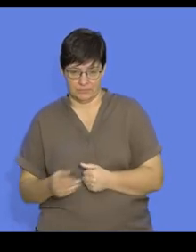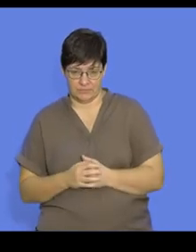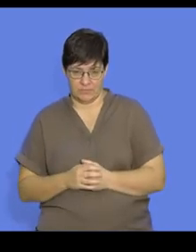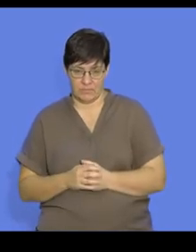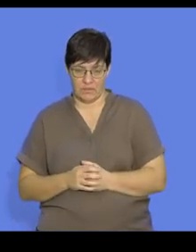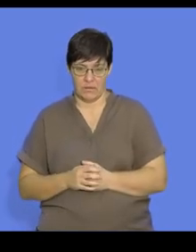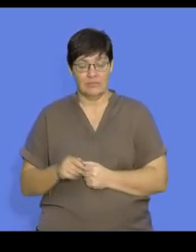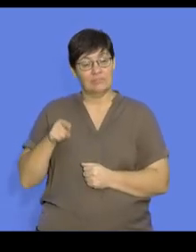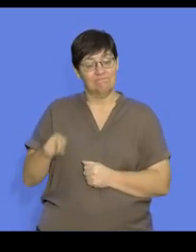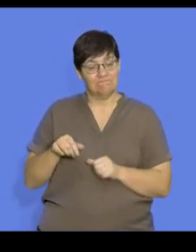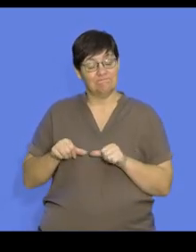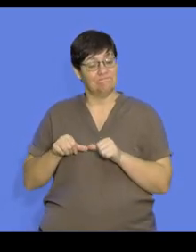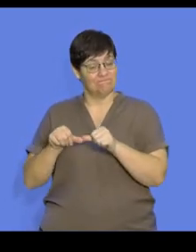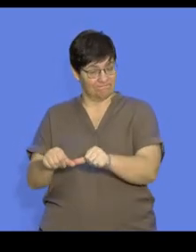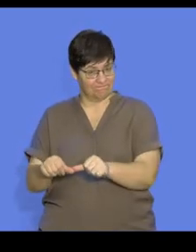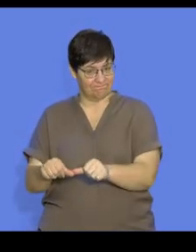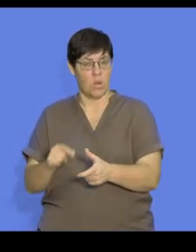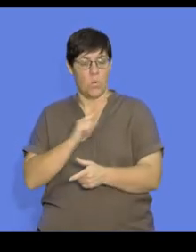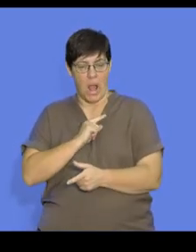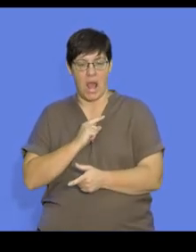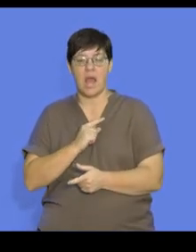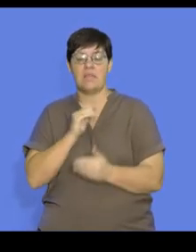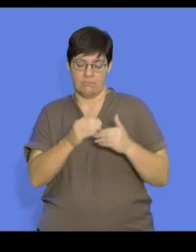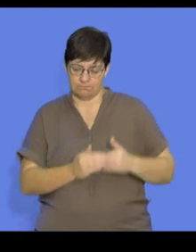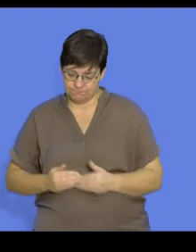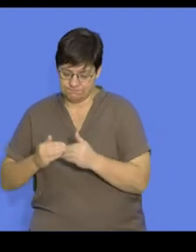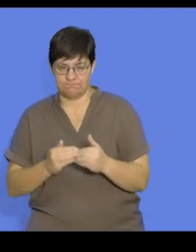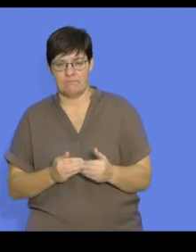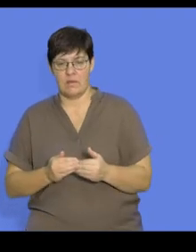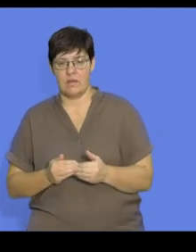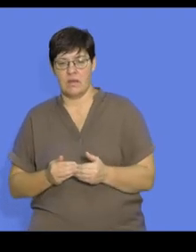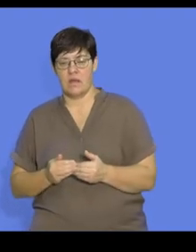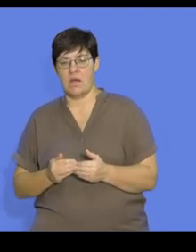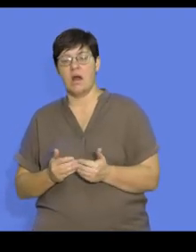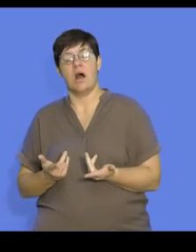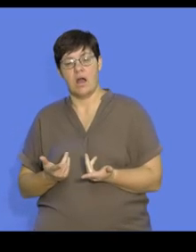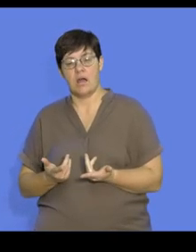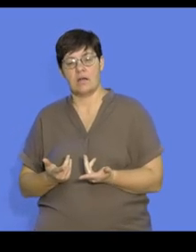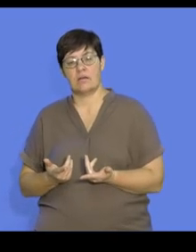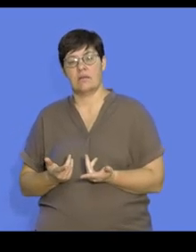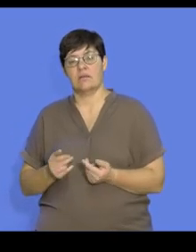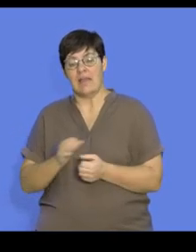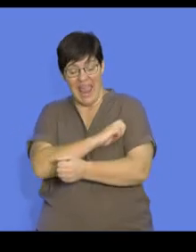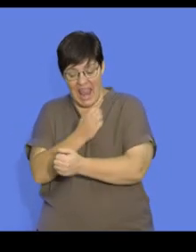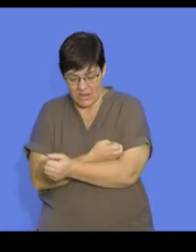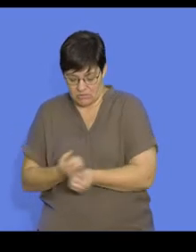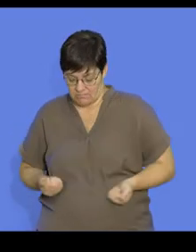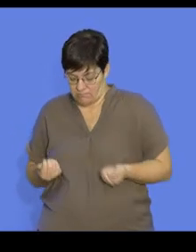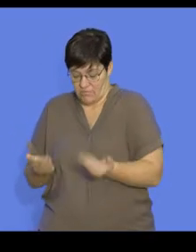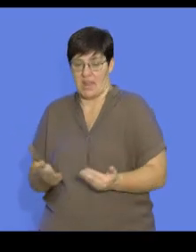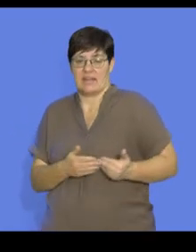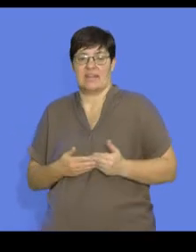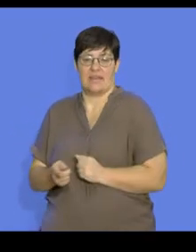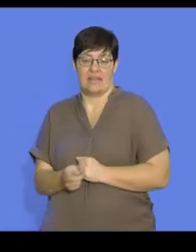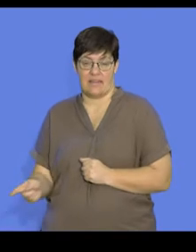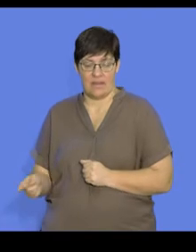in order for the species to survive, they rather care for the young and provide large amounts of energy and